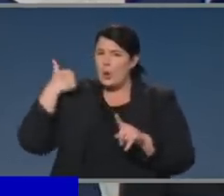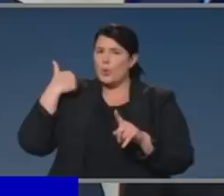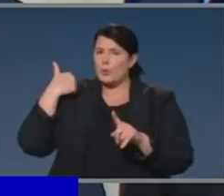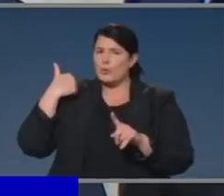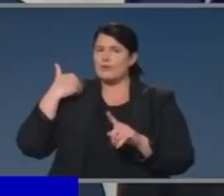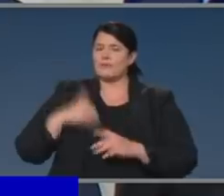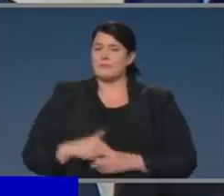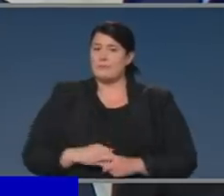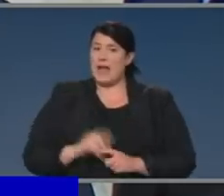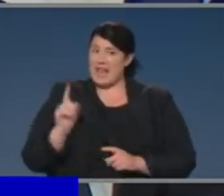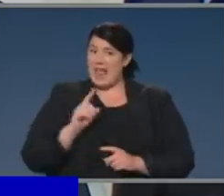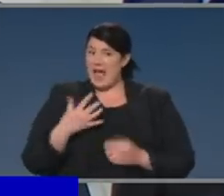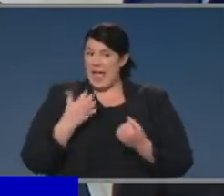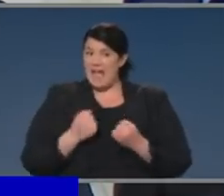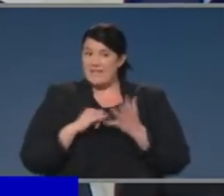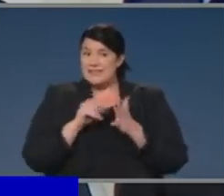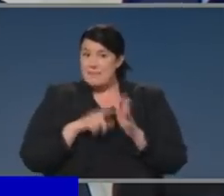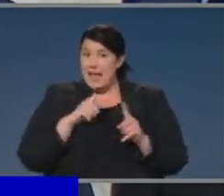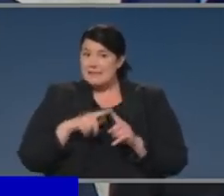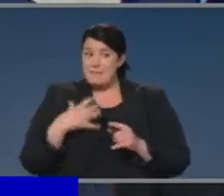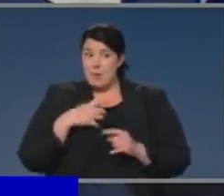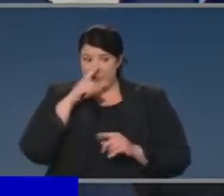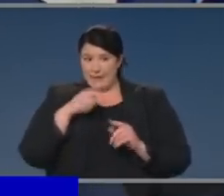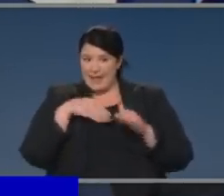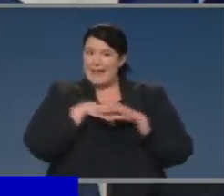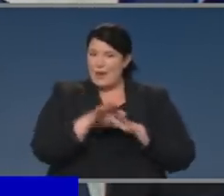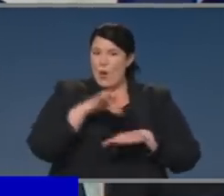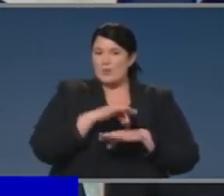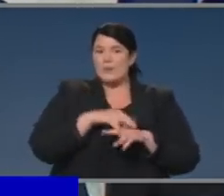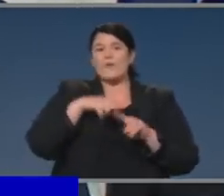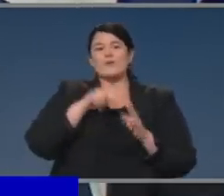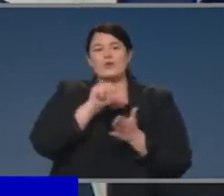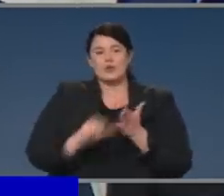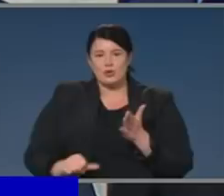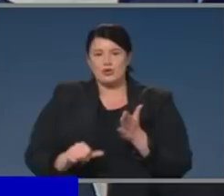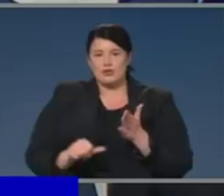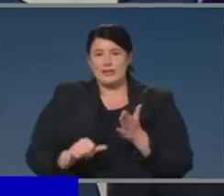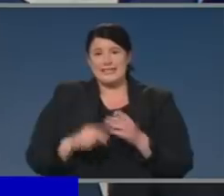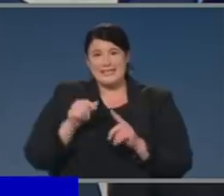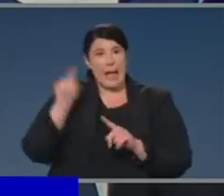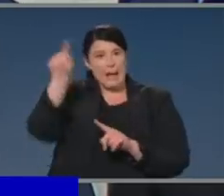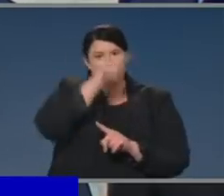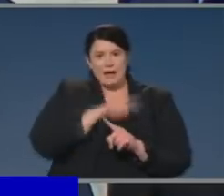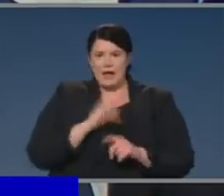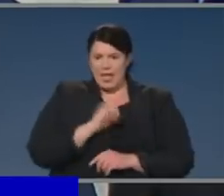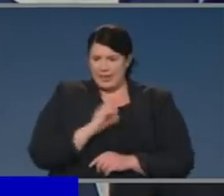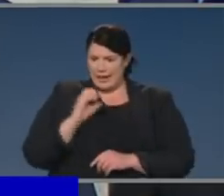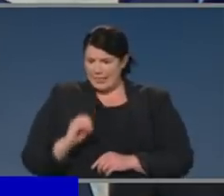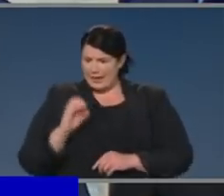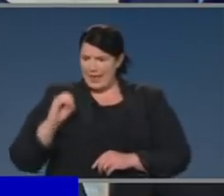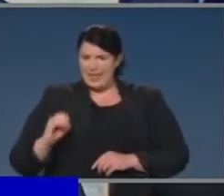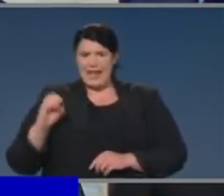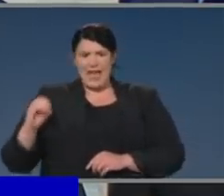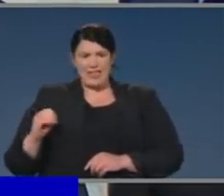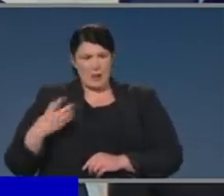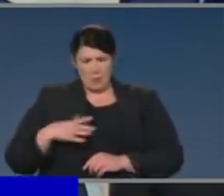pretty good room for further expansion and clearly in those states that are having essentially no cases, they want to go fairly quickly back to